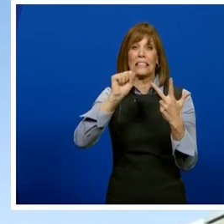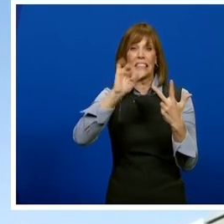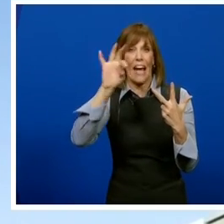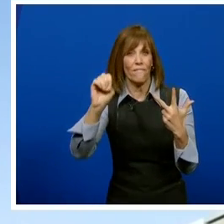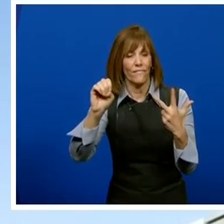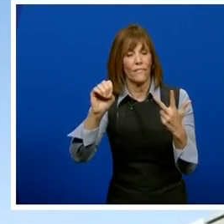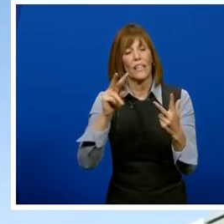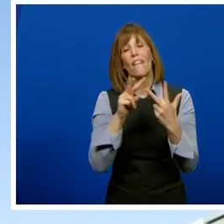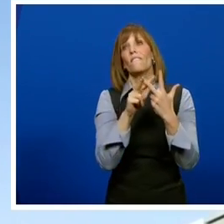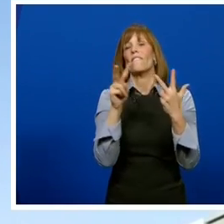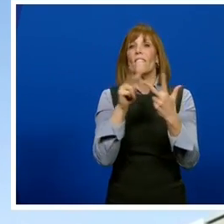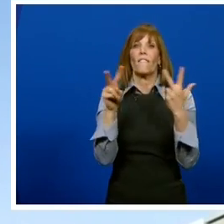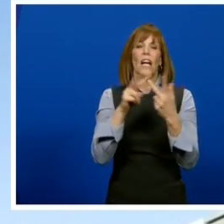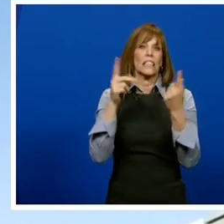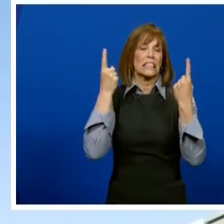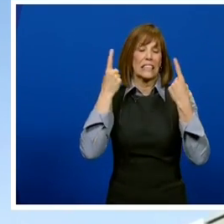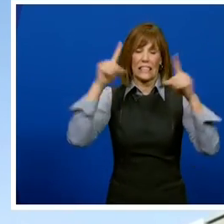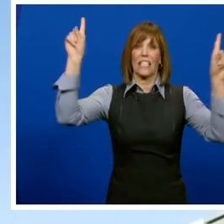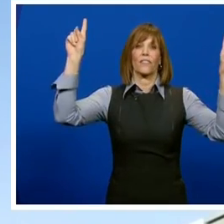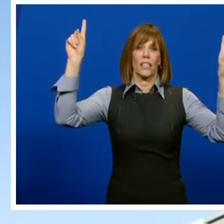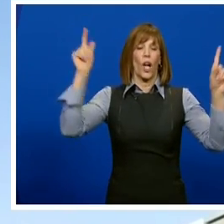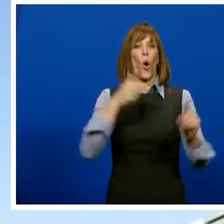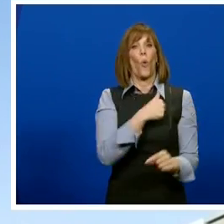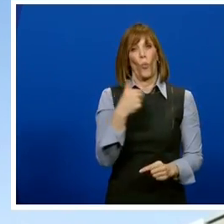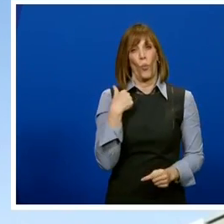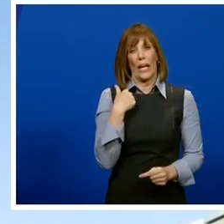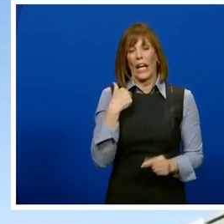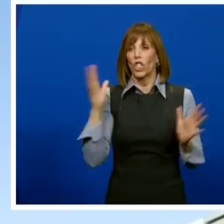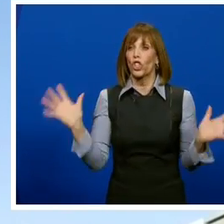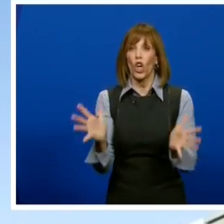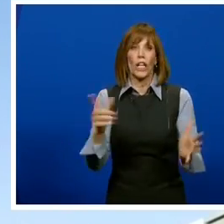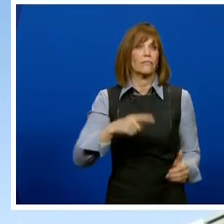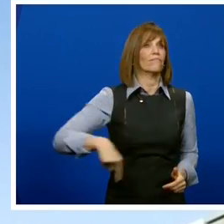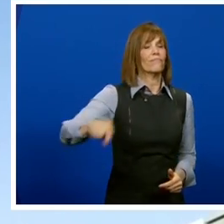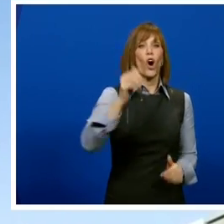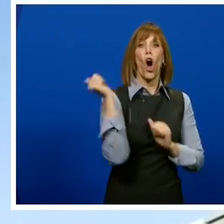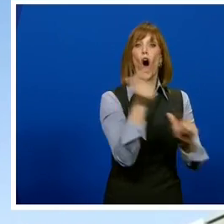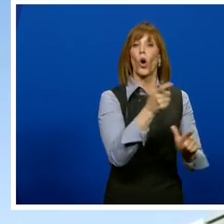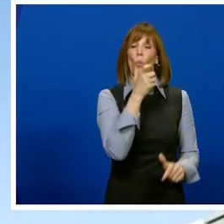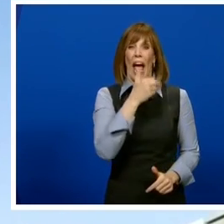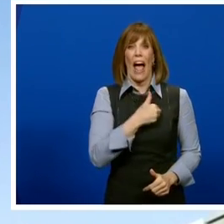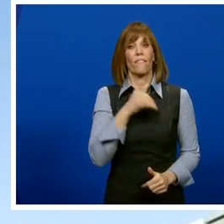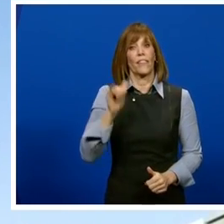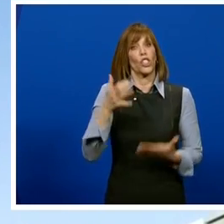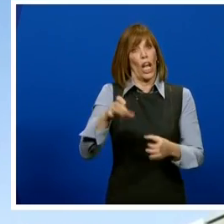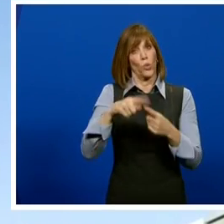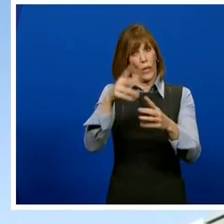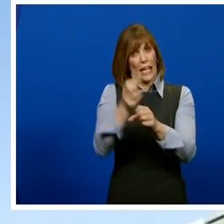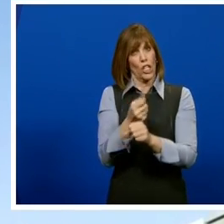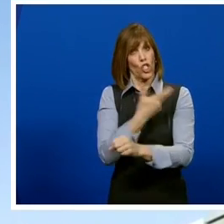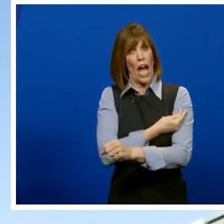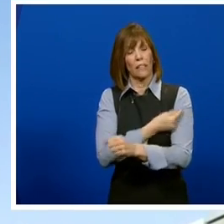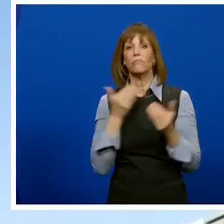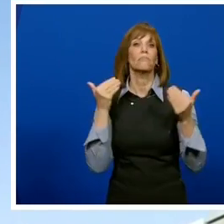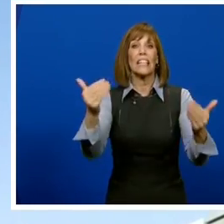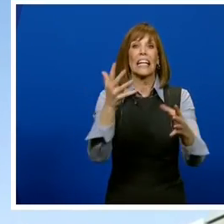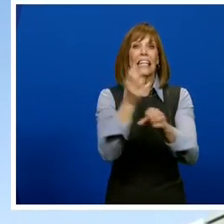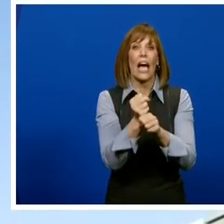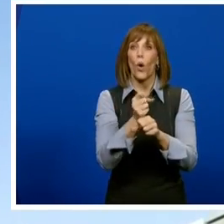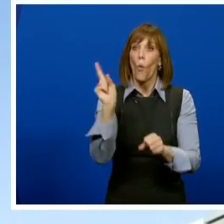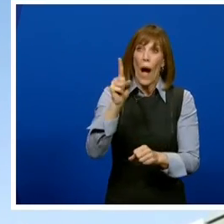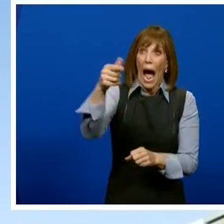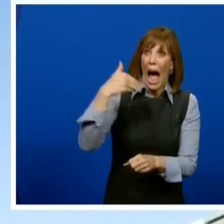extremely effective. We encourage anybody who has the opportunity to get a vaccine to get the first